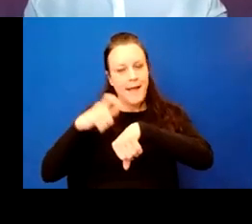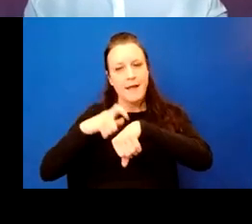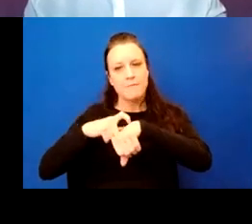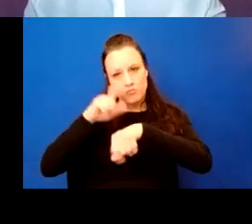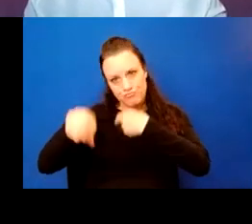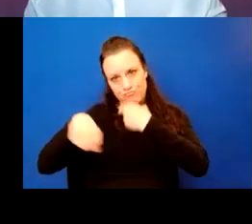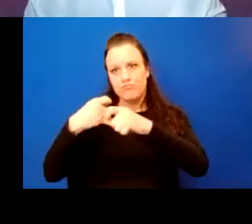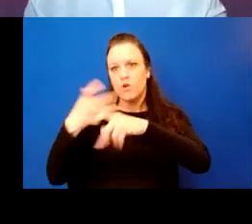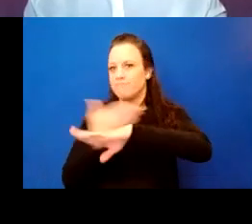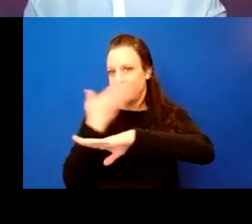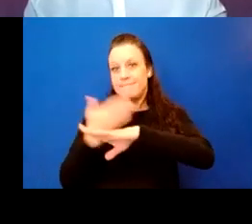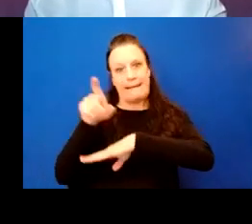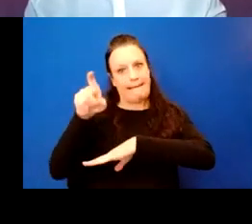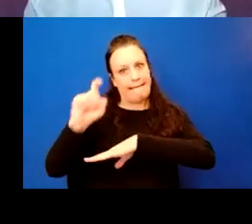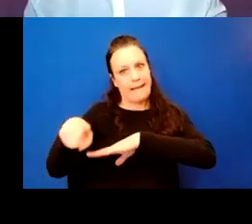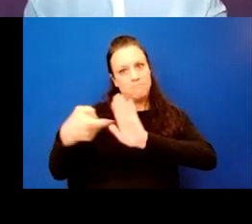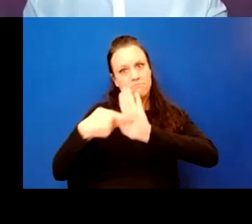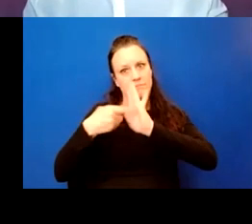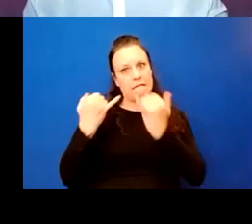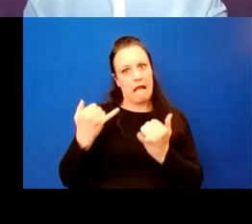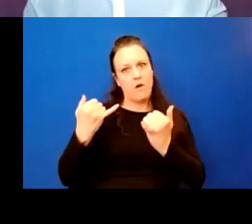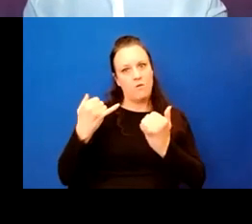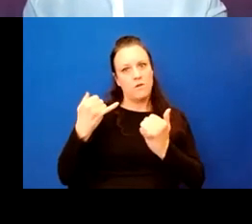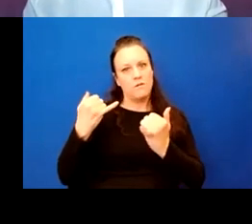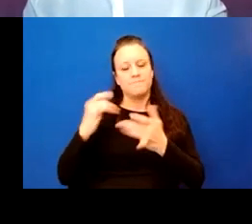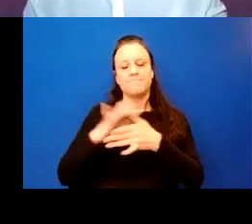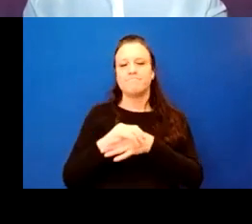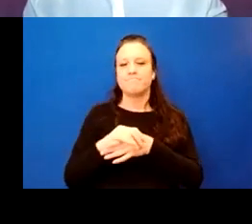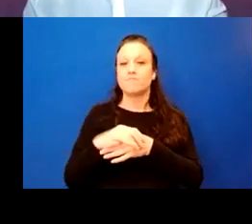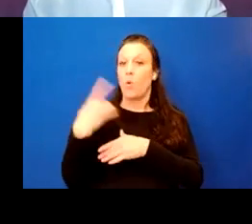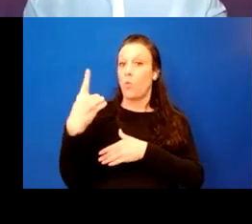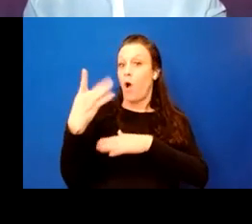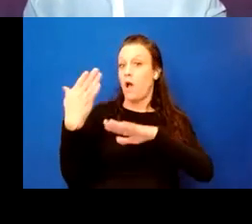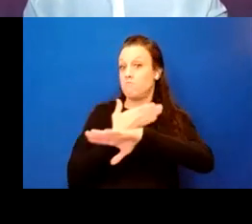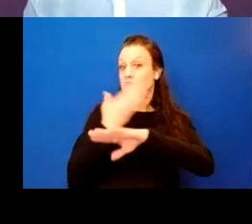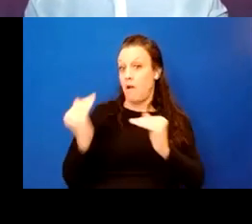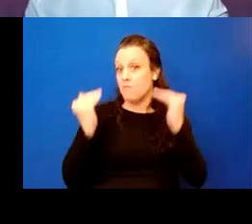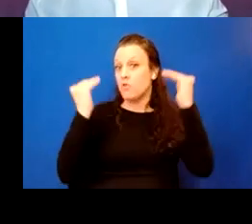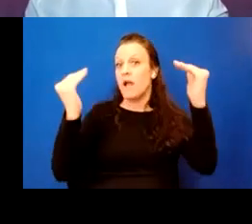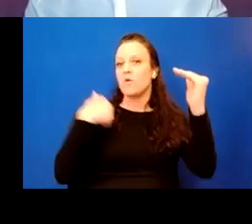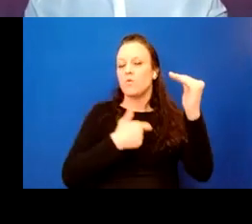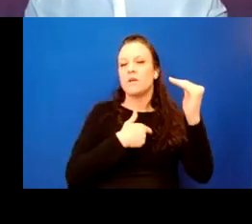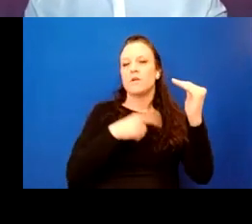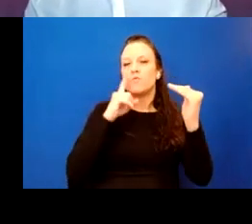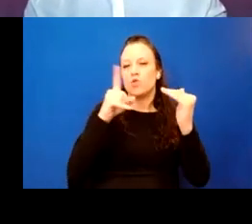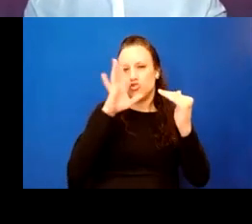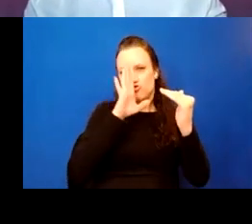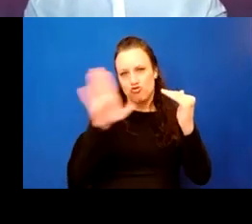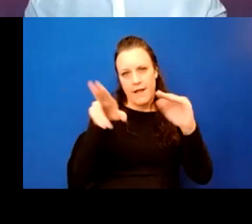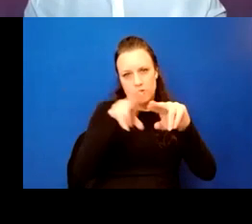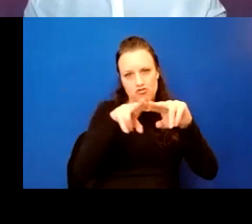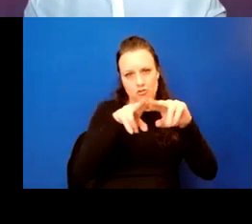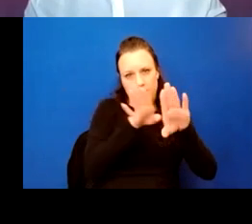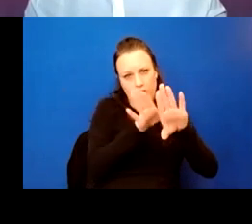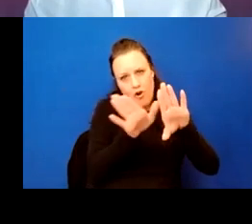for us to perform much needed upgrades and repairs. And one upgrade that this work will allow us to perform is to straighten out the track